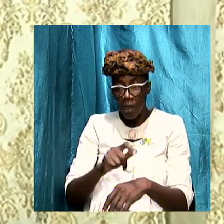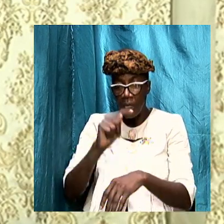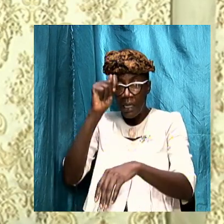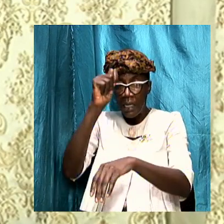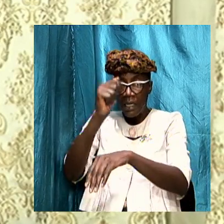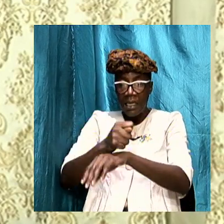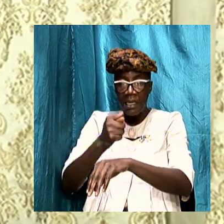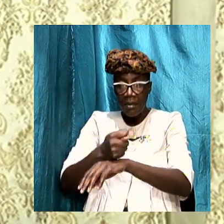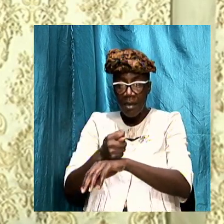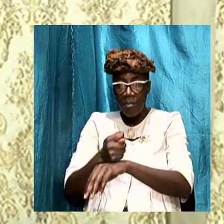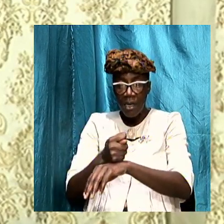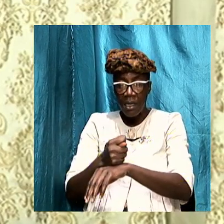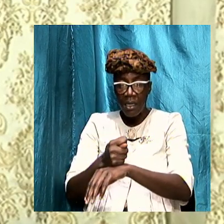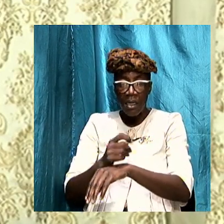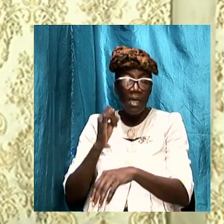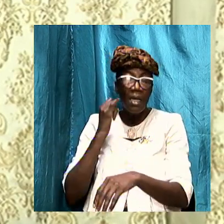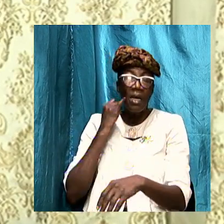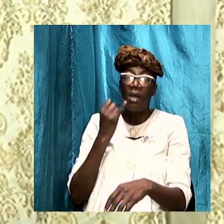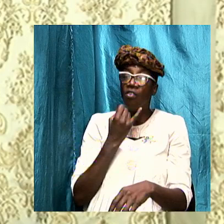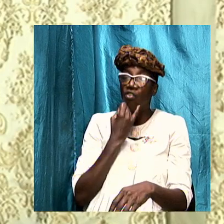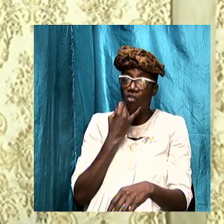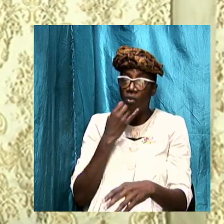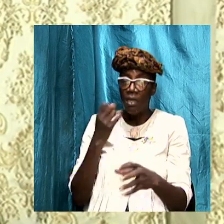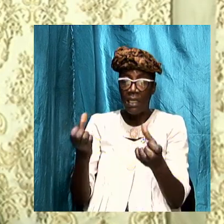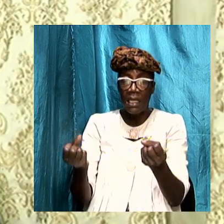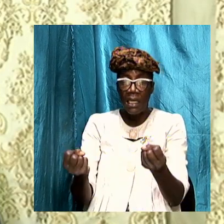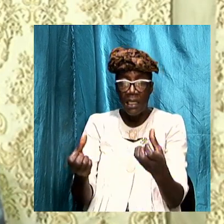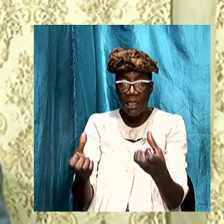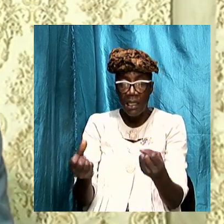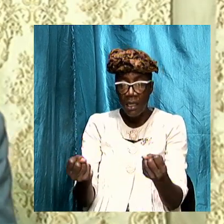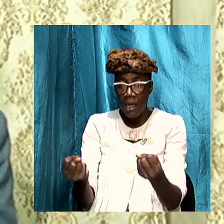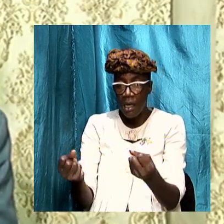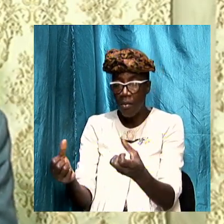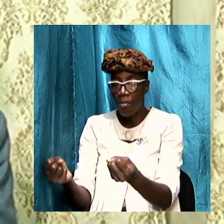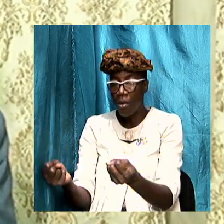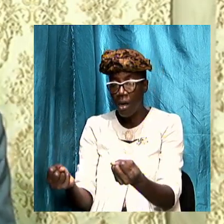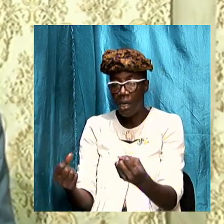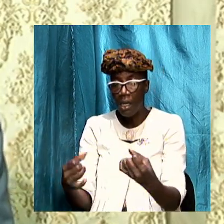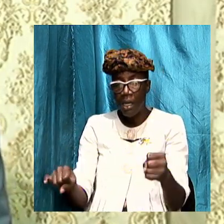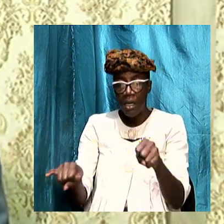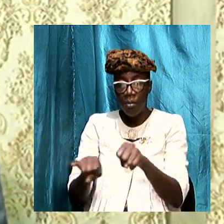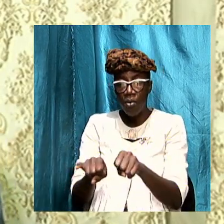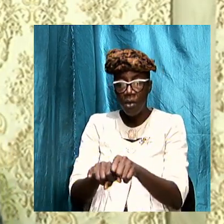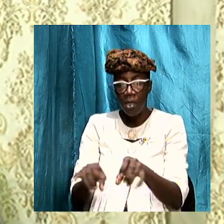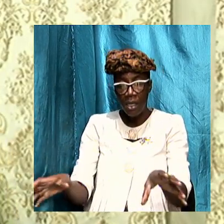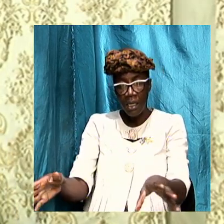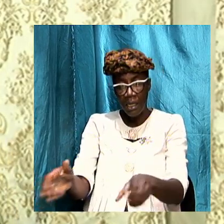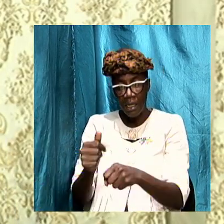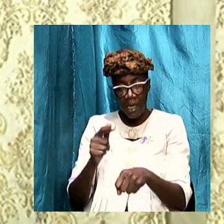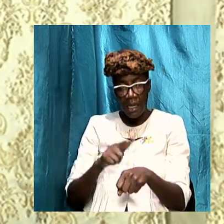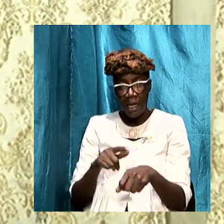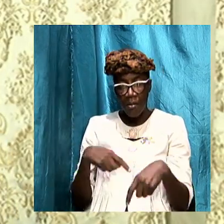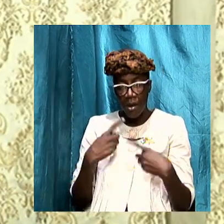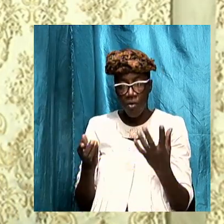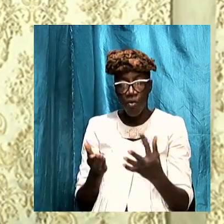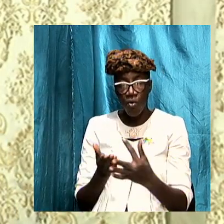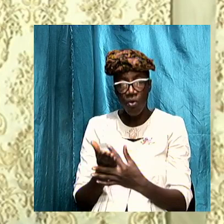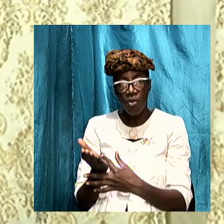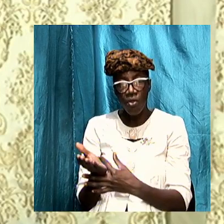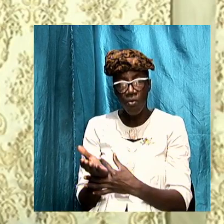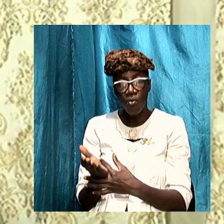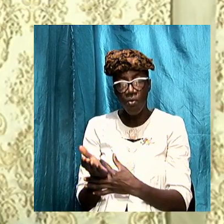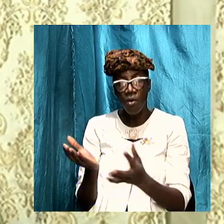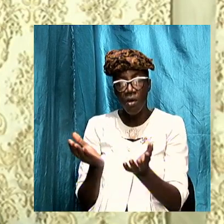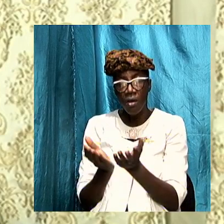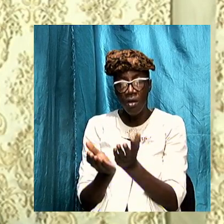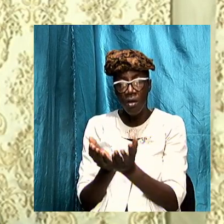and Jewish symbolism so it is important that as we take our time and go through the